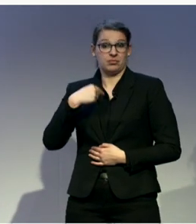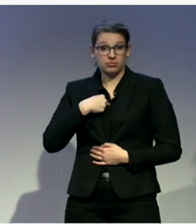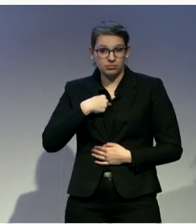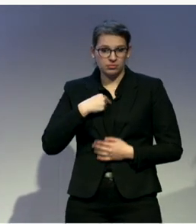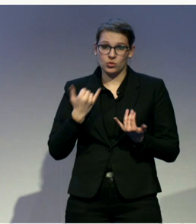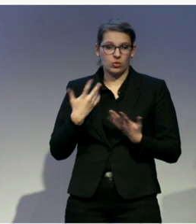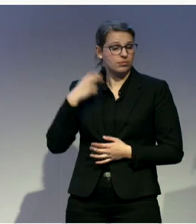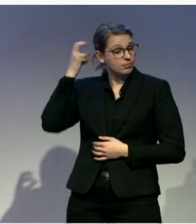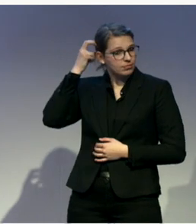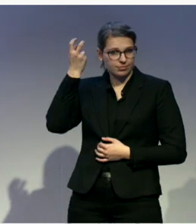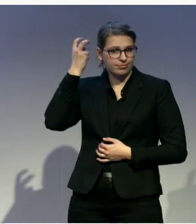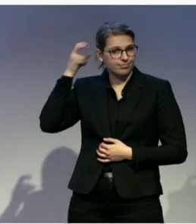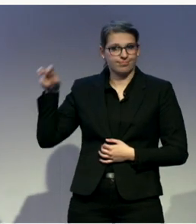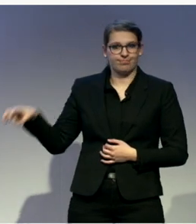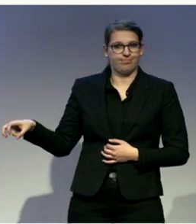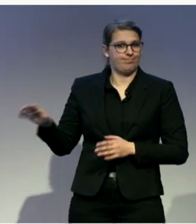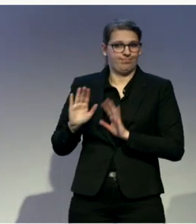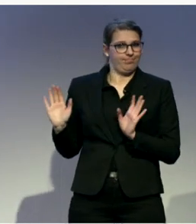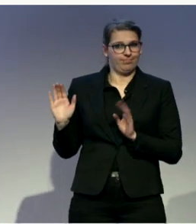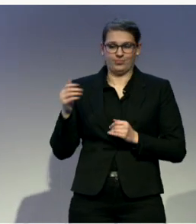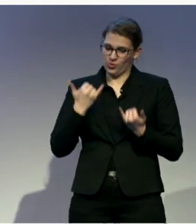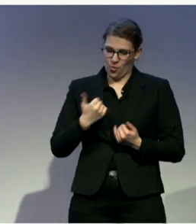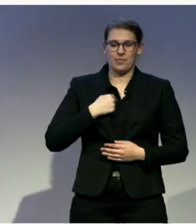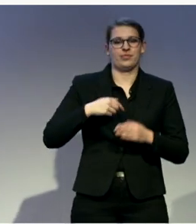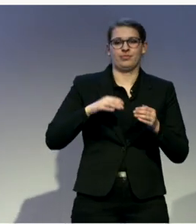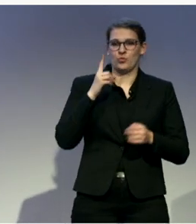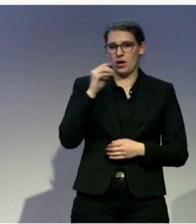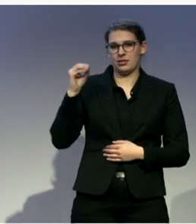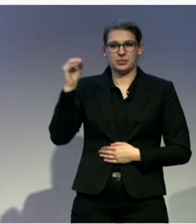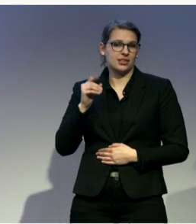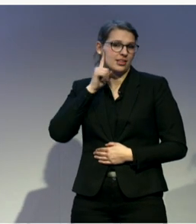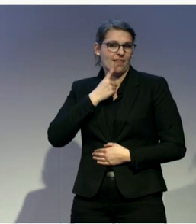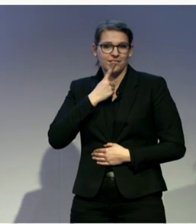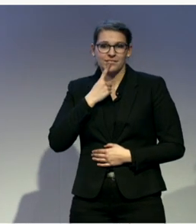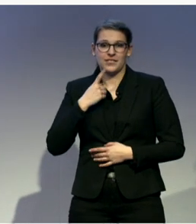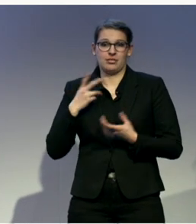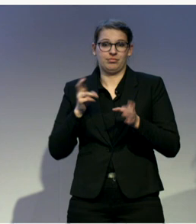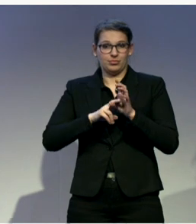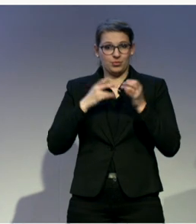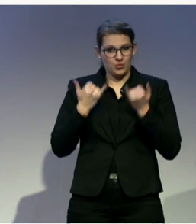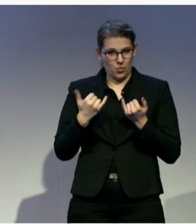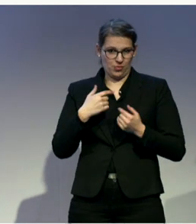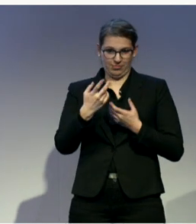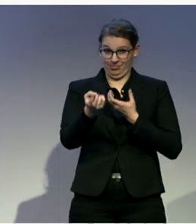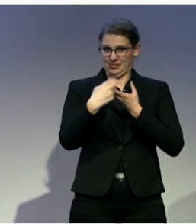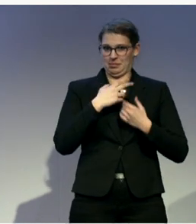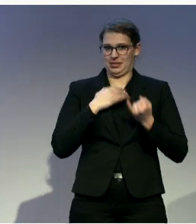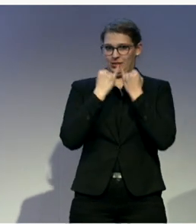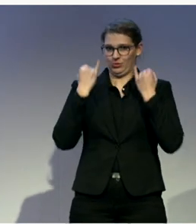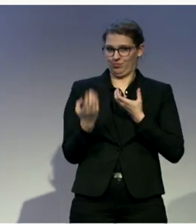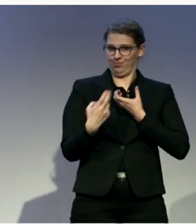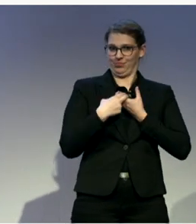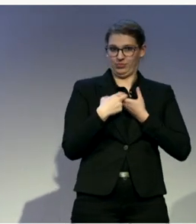And today he is our inspiration. In our organization, we conduct lunches in signing language.